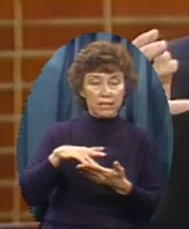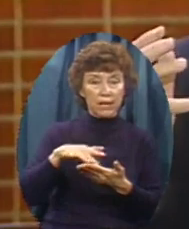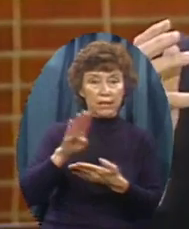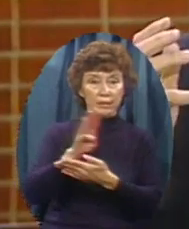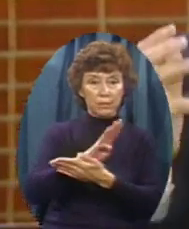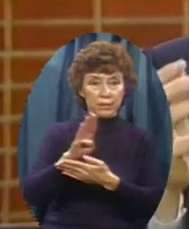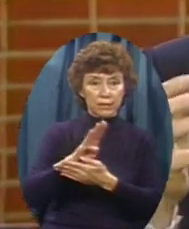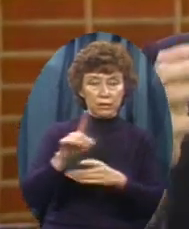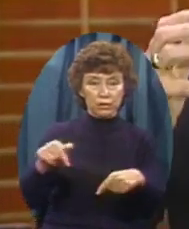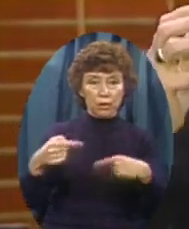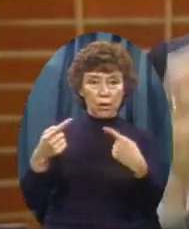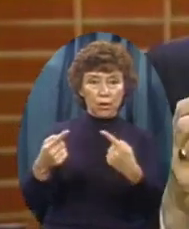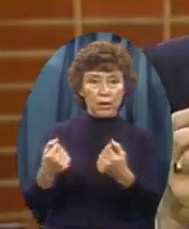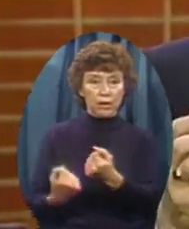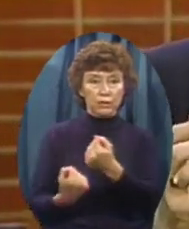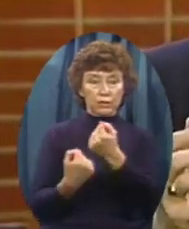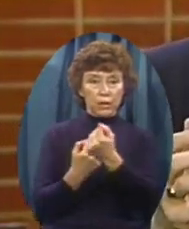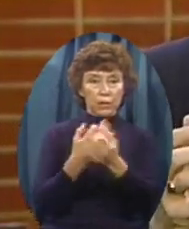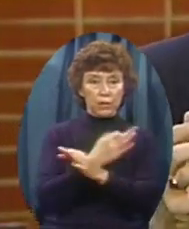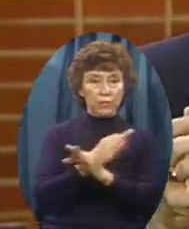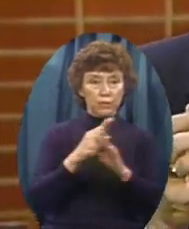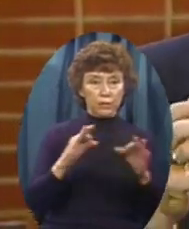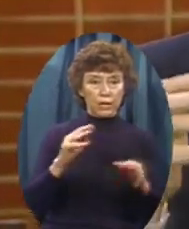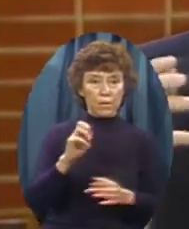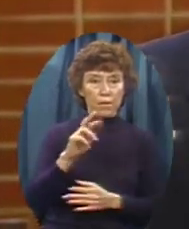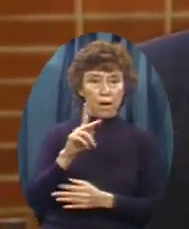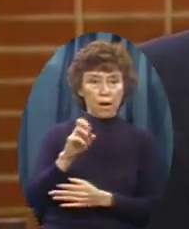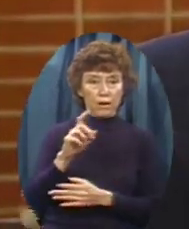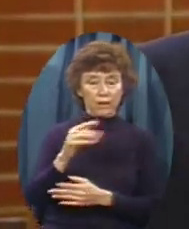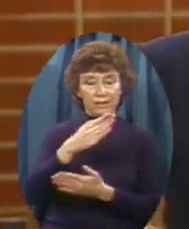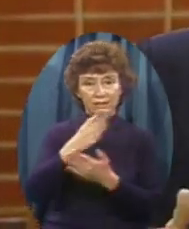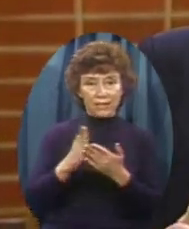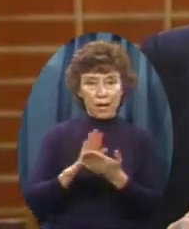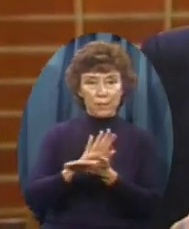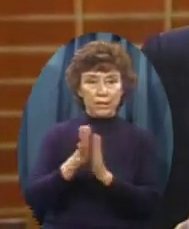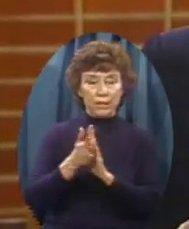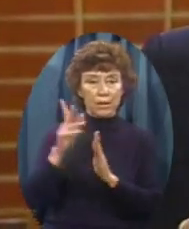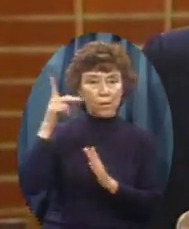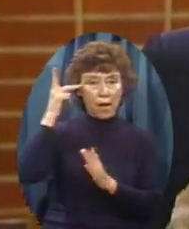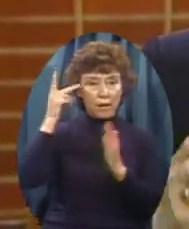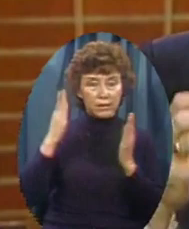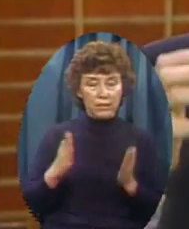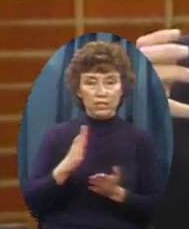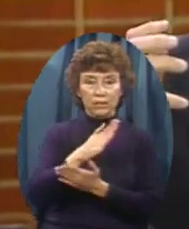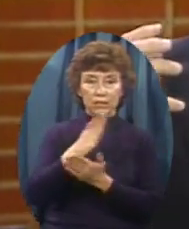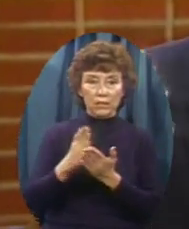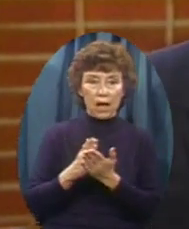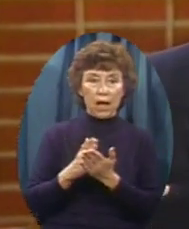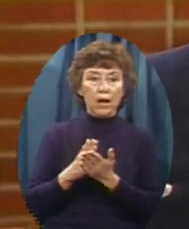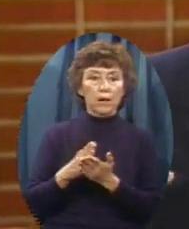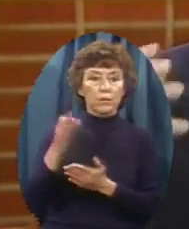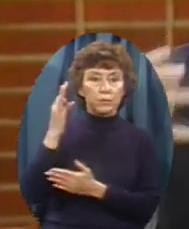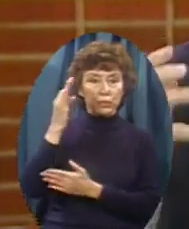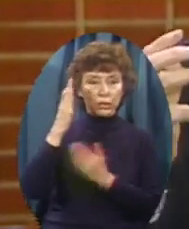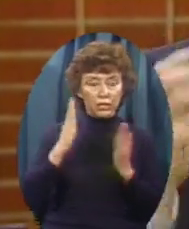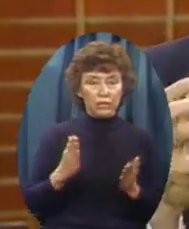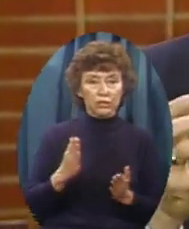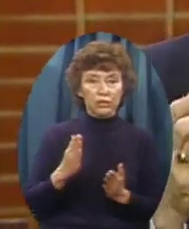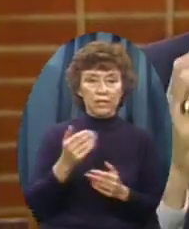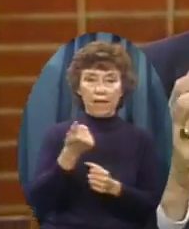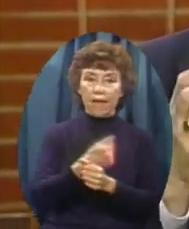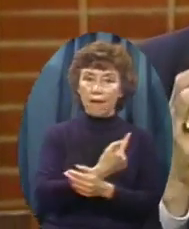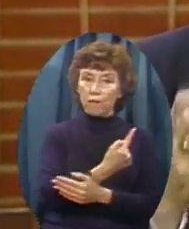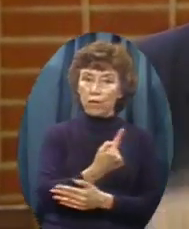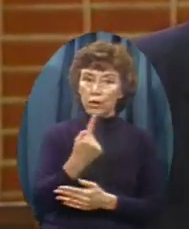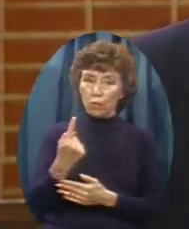Supporting the free market The free enterprise system Some in politics Some in the ministry Of the gospel Every one